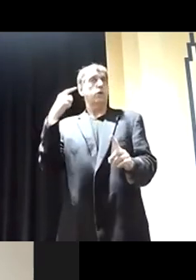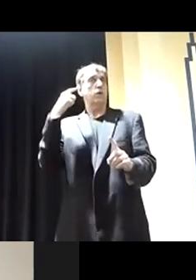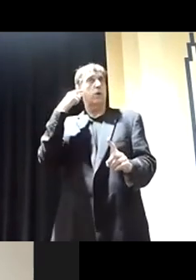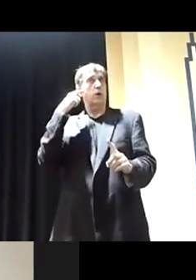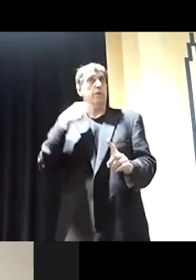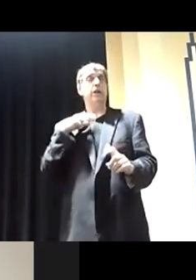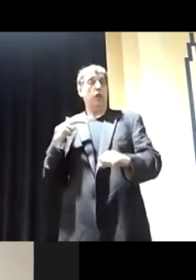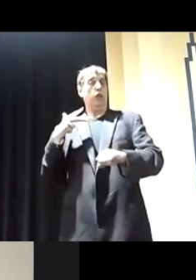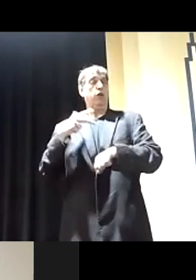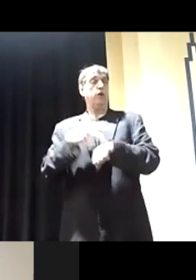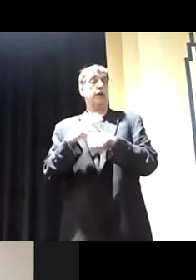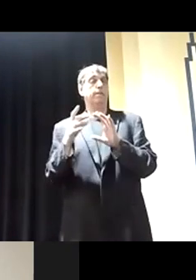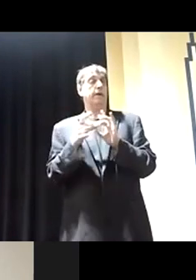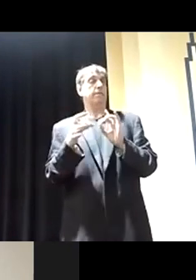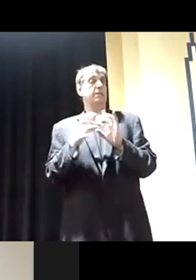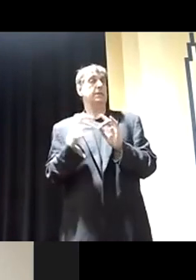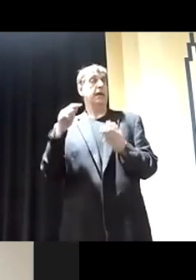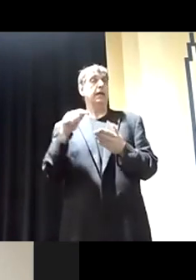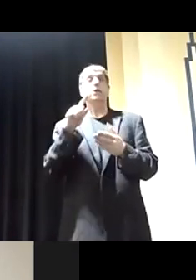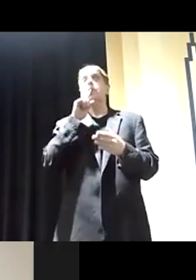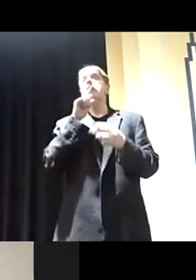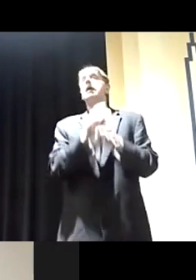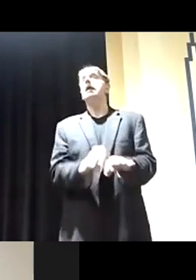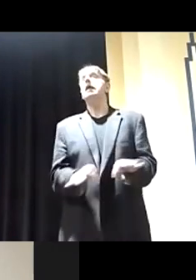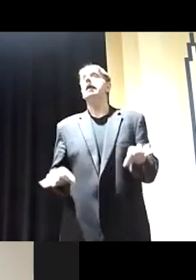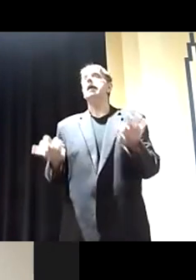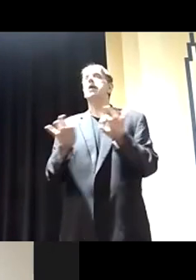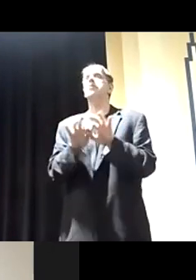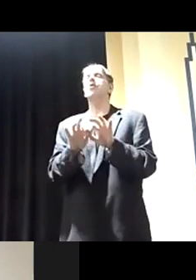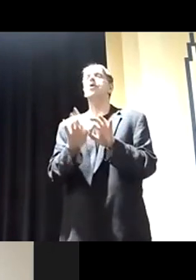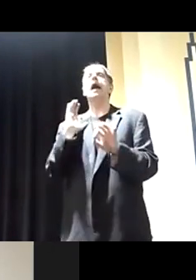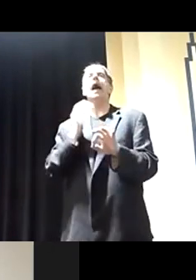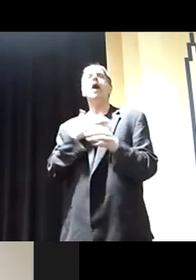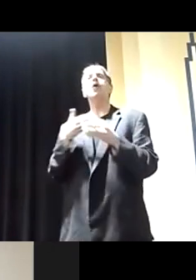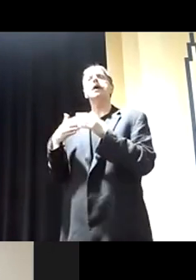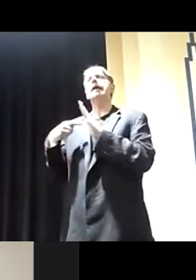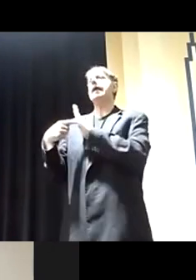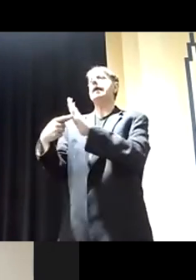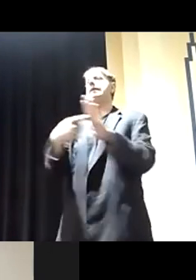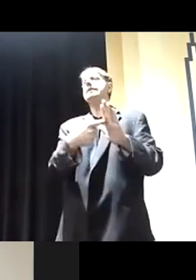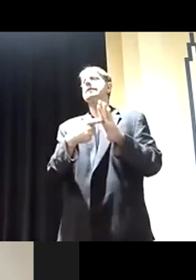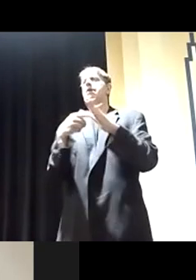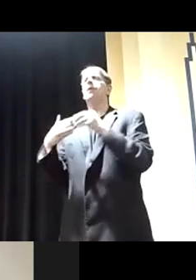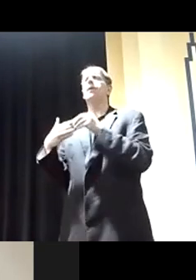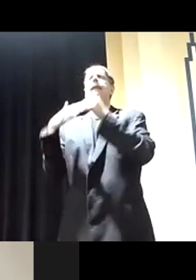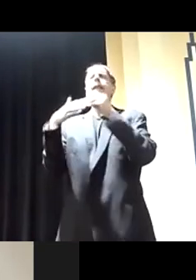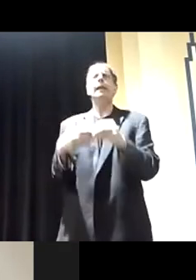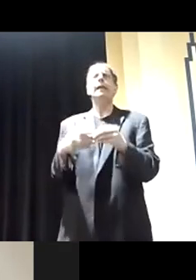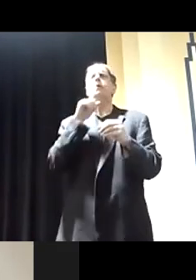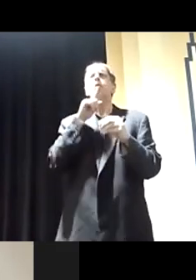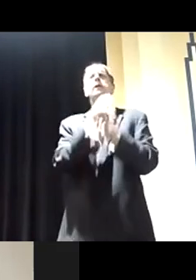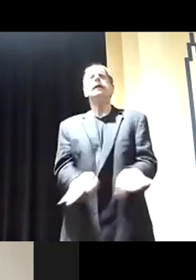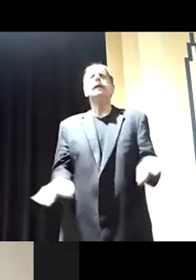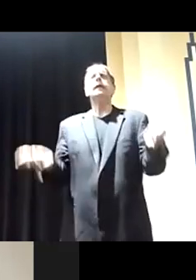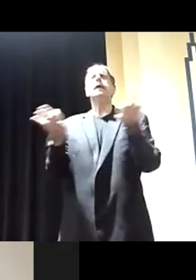third time saying it, but I think it's so important. The power of our example matters. It matters. Us